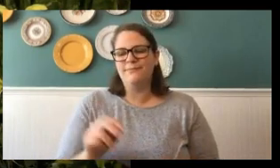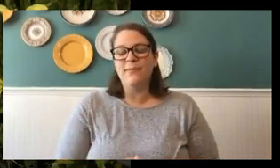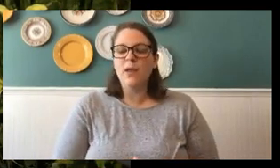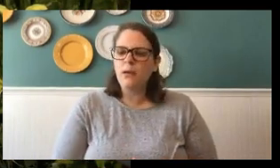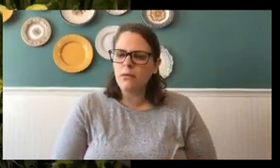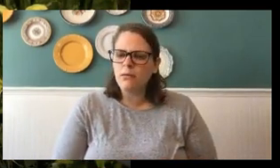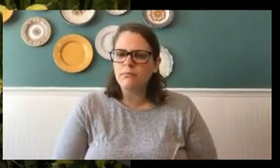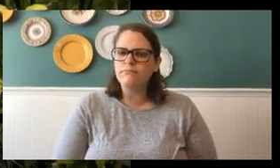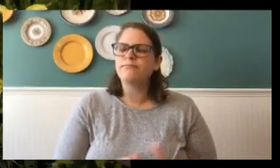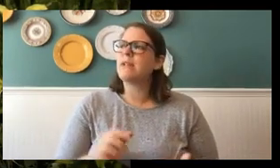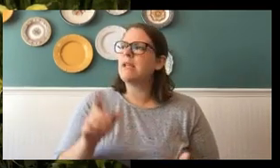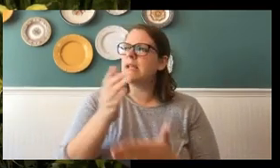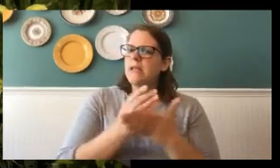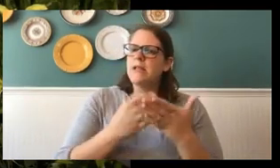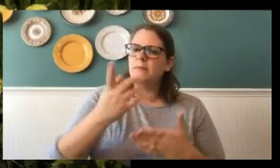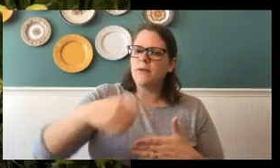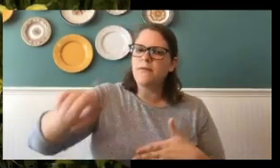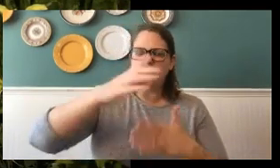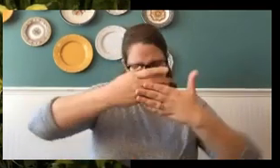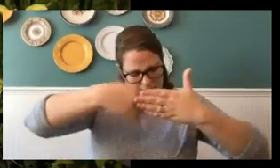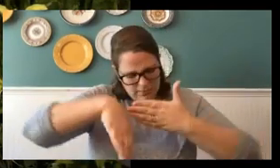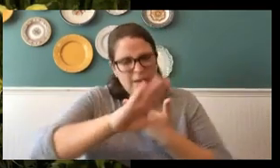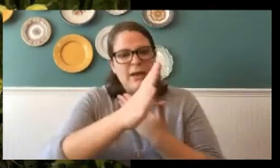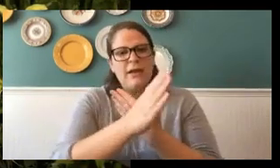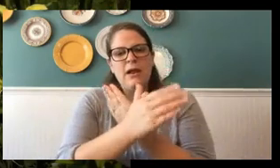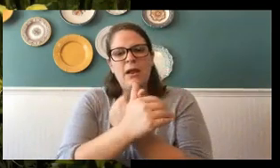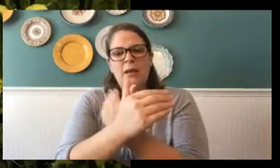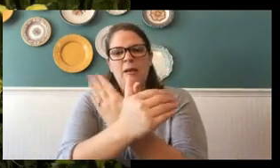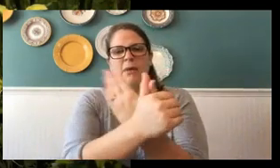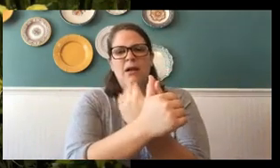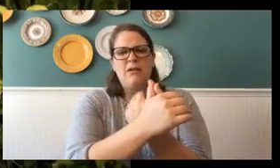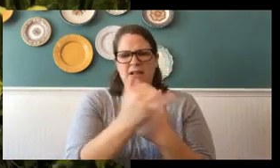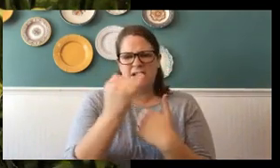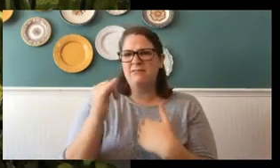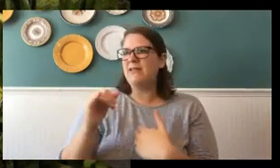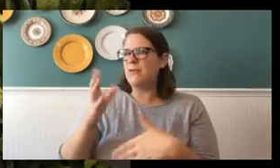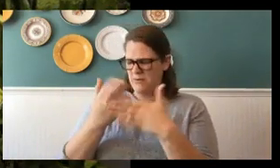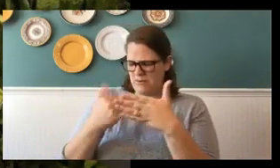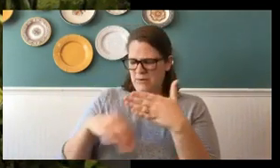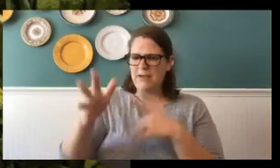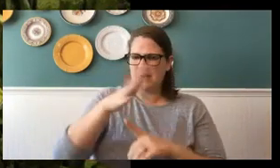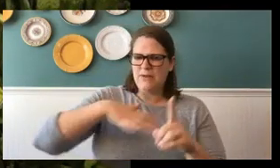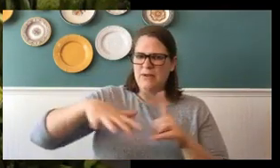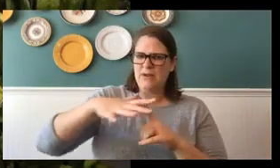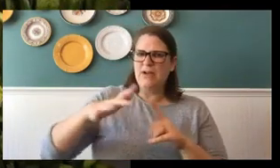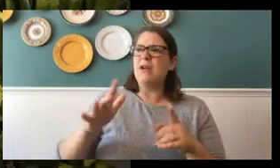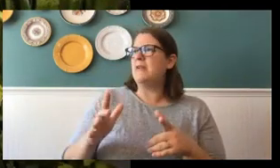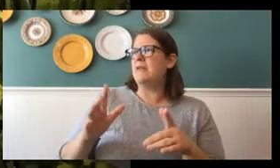Well, how come some of you, when you come in the butterfly encounter, you act as if it's a giant pterodactyl coming your way.